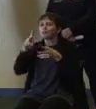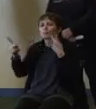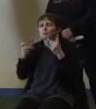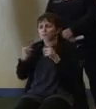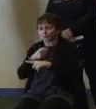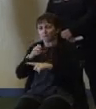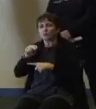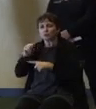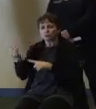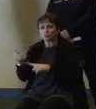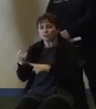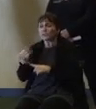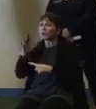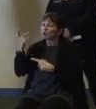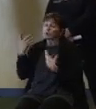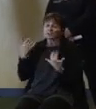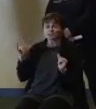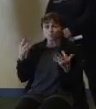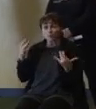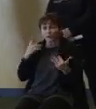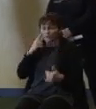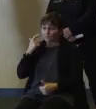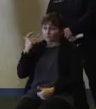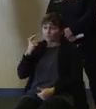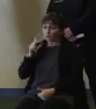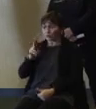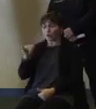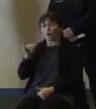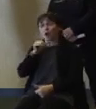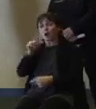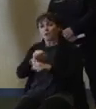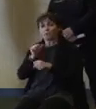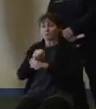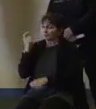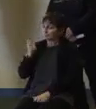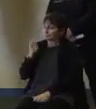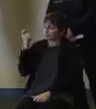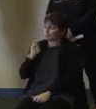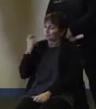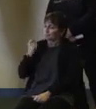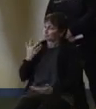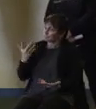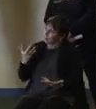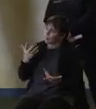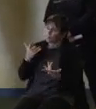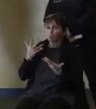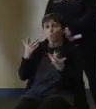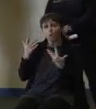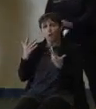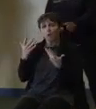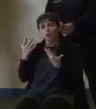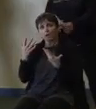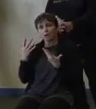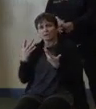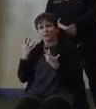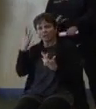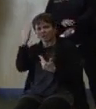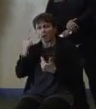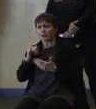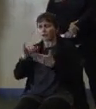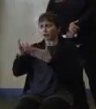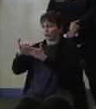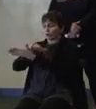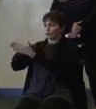not had their unemployment benefits. Can you tell us when and why there has been such a gap when New York and